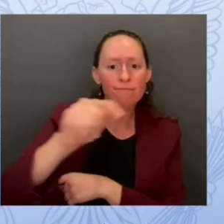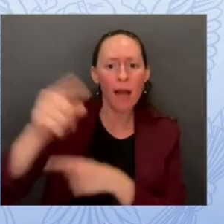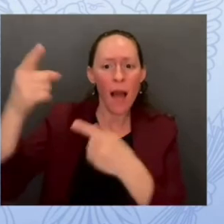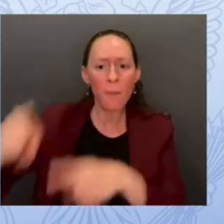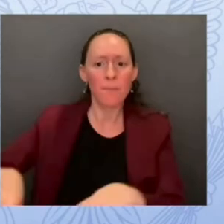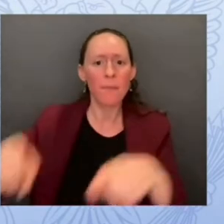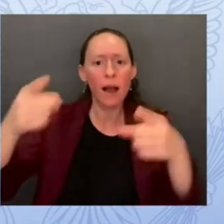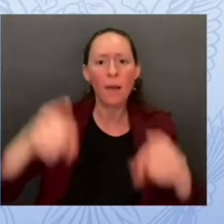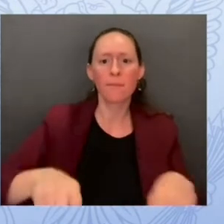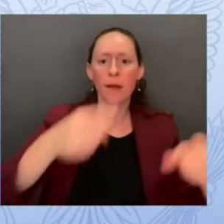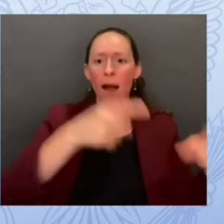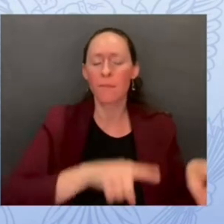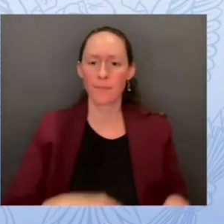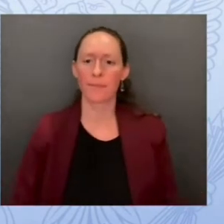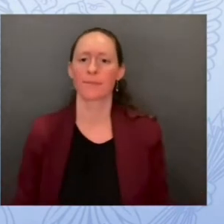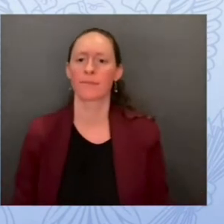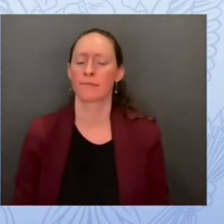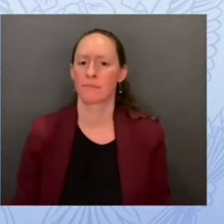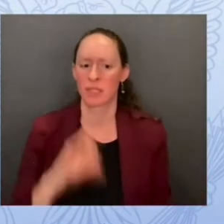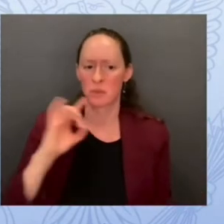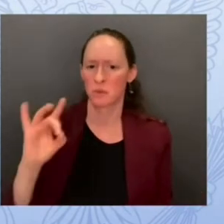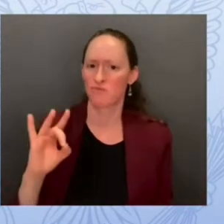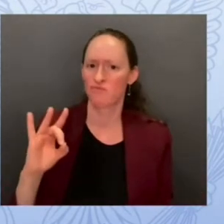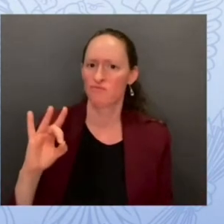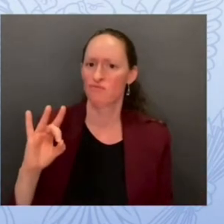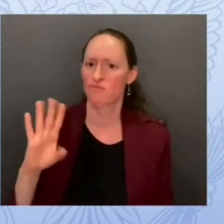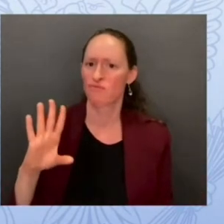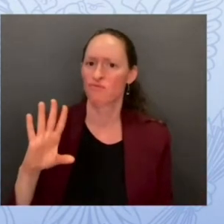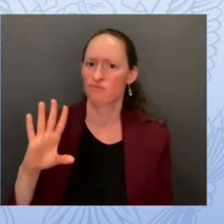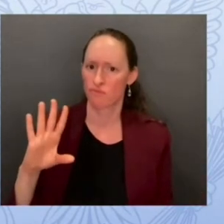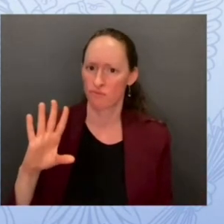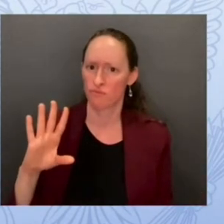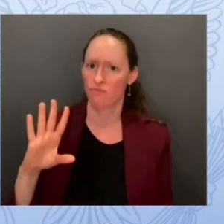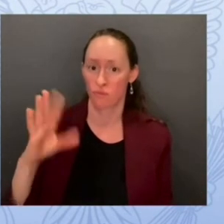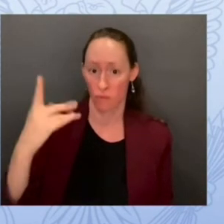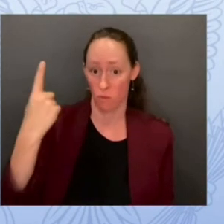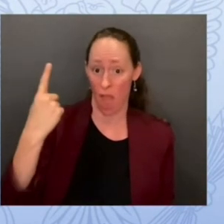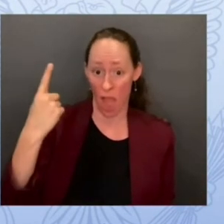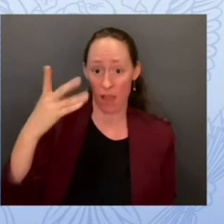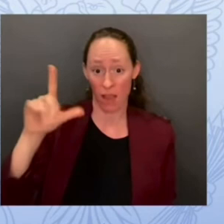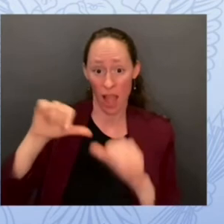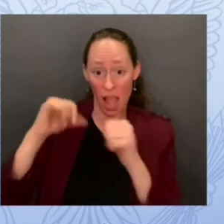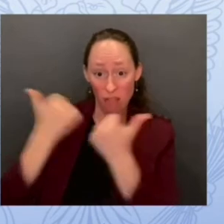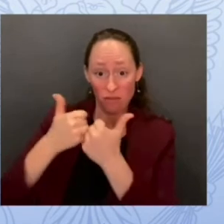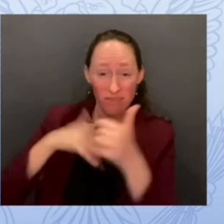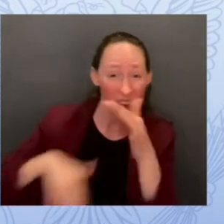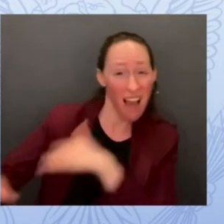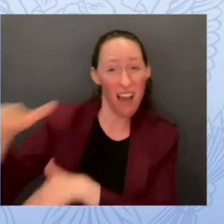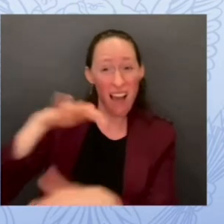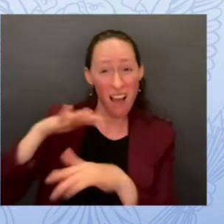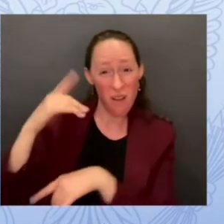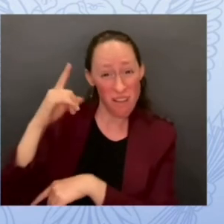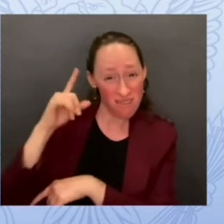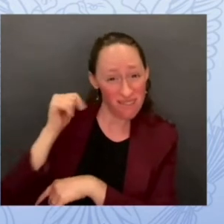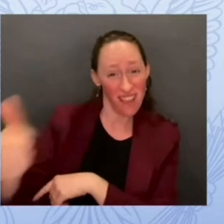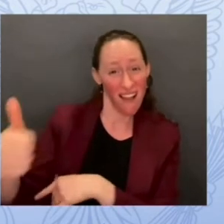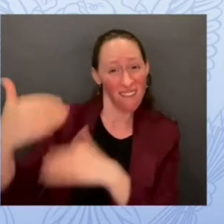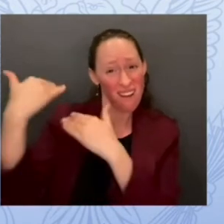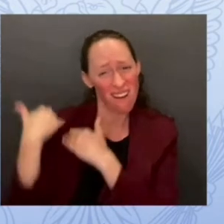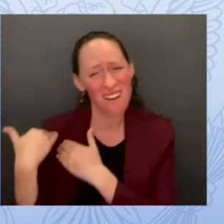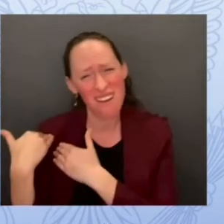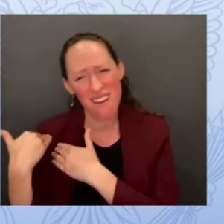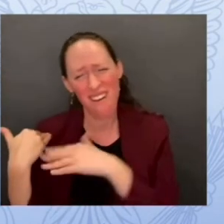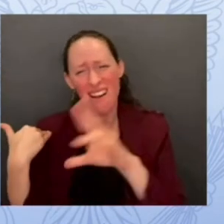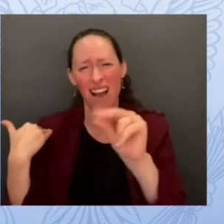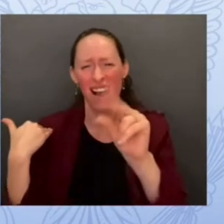big and too complex for any one agency to handle alone it requires a whole of government approach like the first lady told us today so here's what